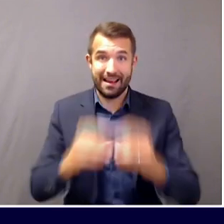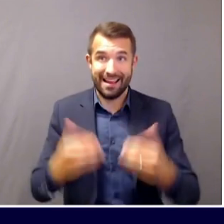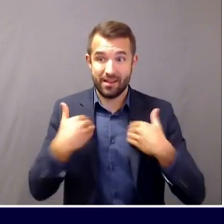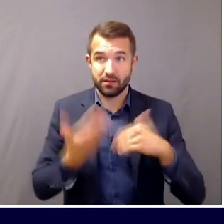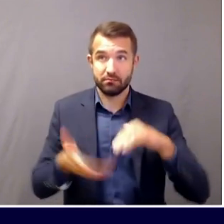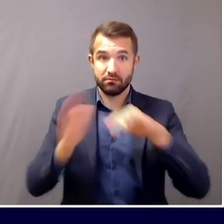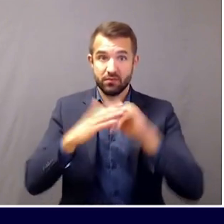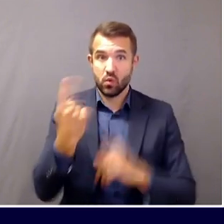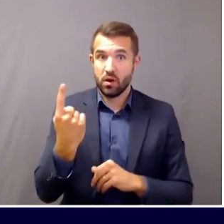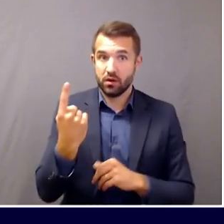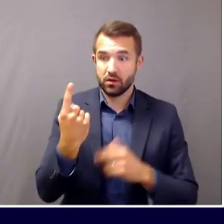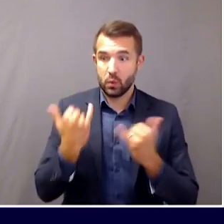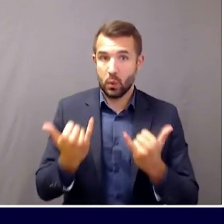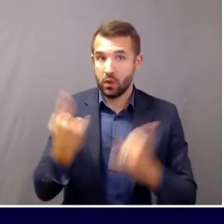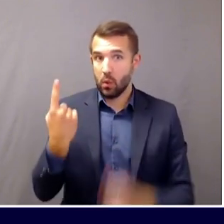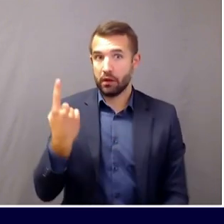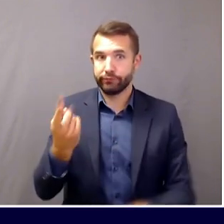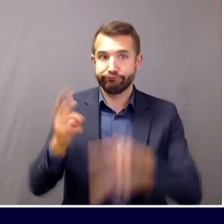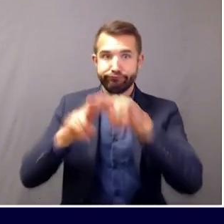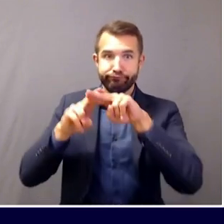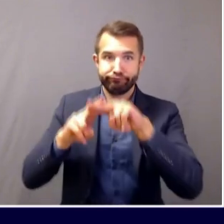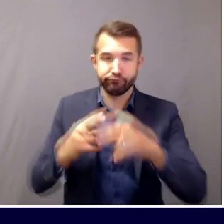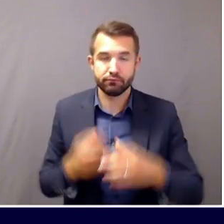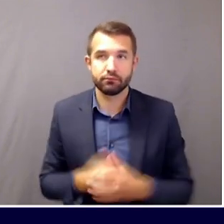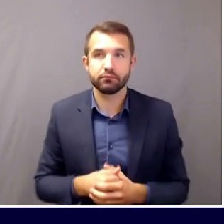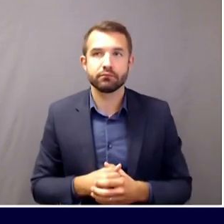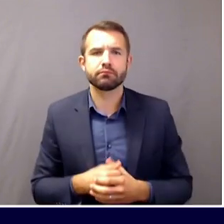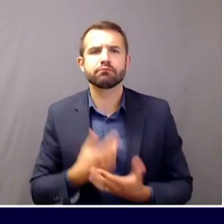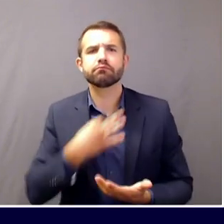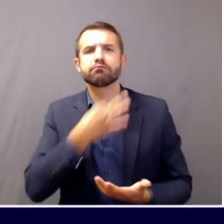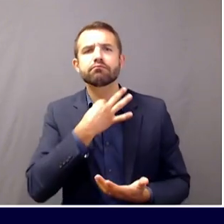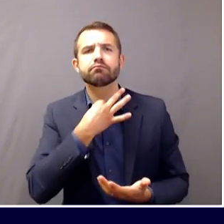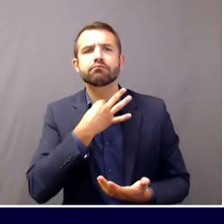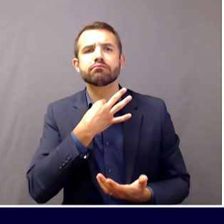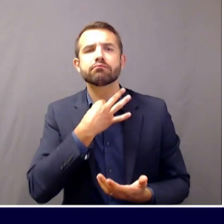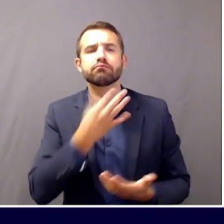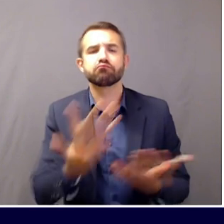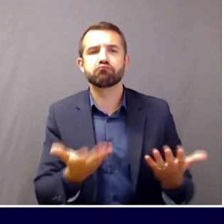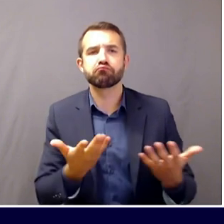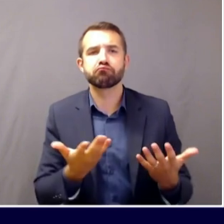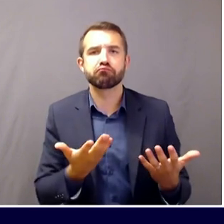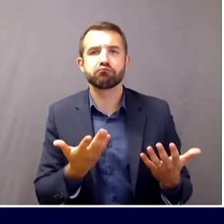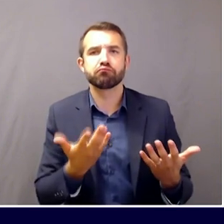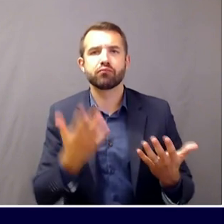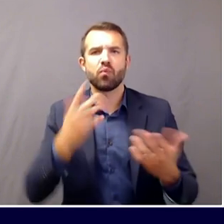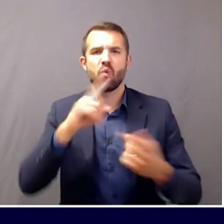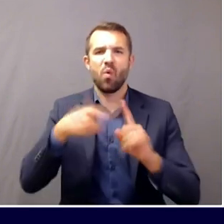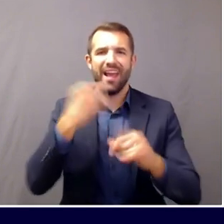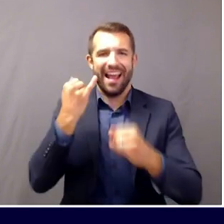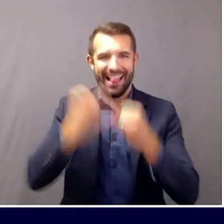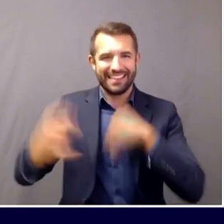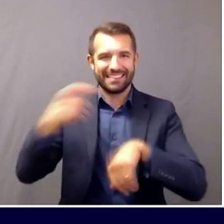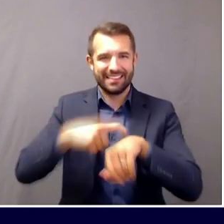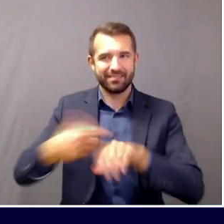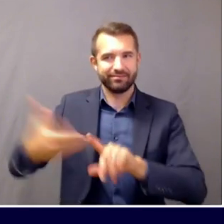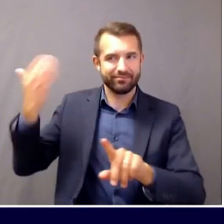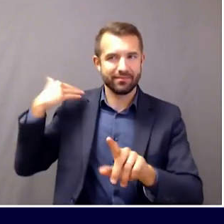know or have the capacity to find out when the last time we had a zero a day was. And